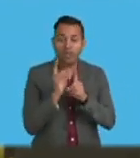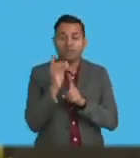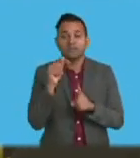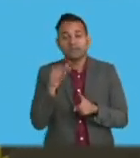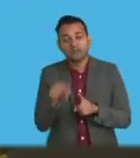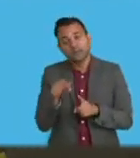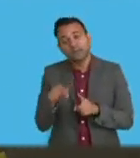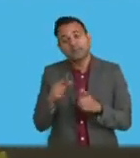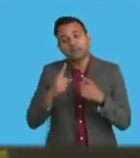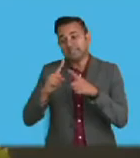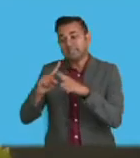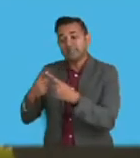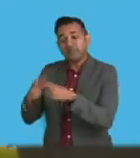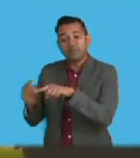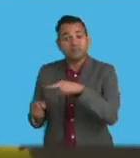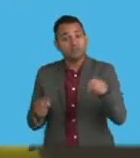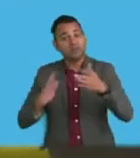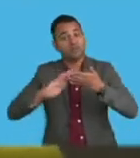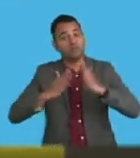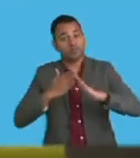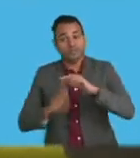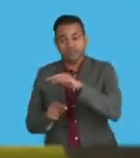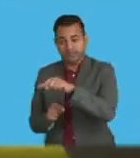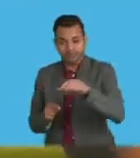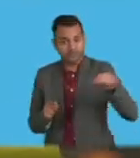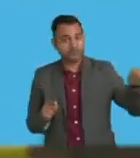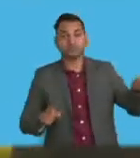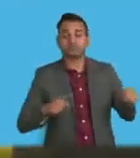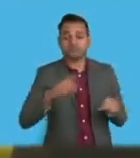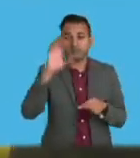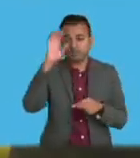settlements around the country, Madam Speaker, being regularized. I thank you.